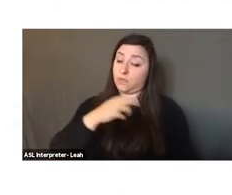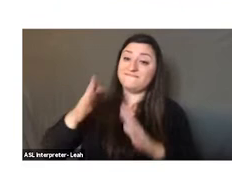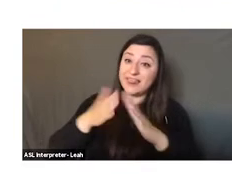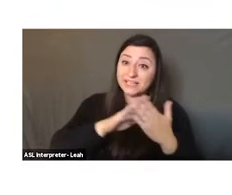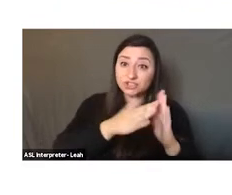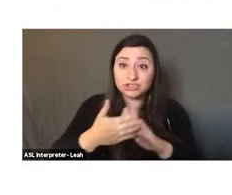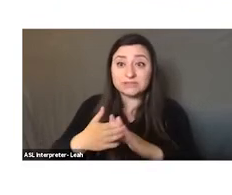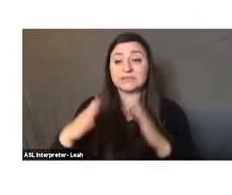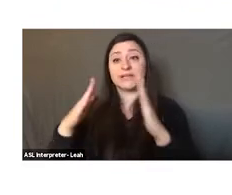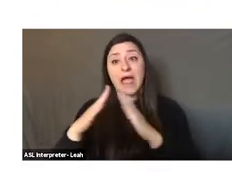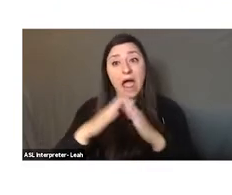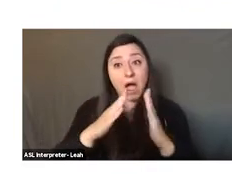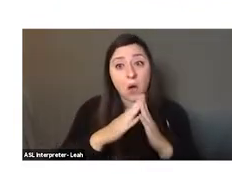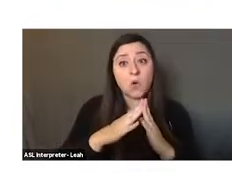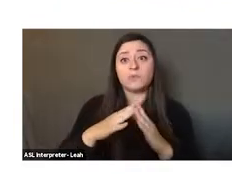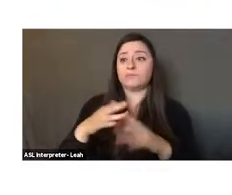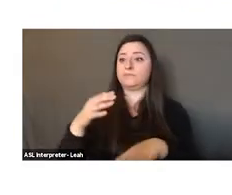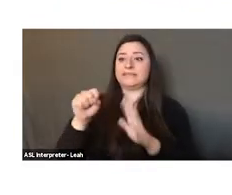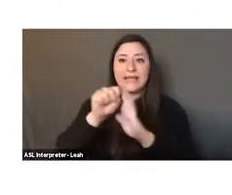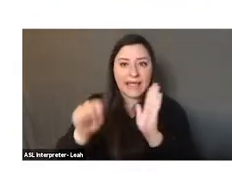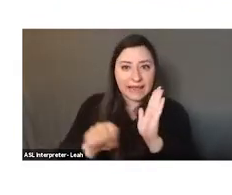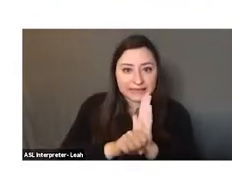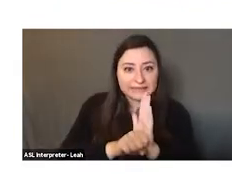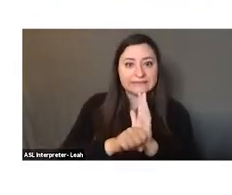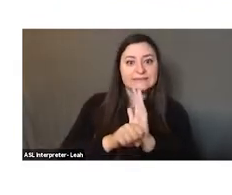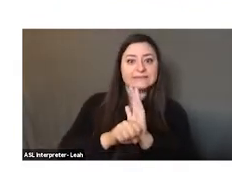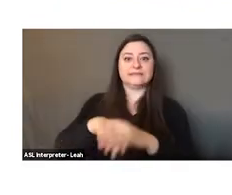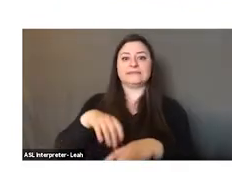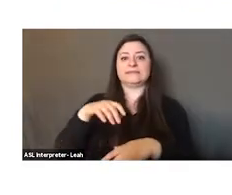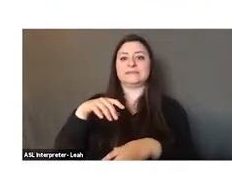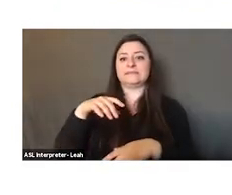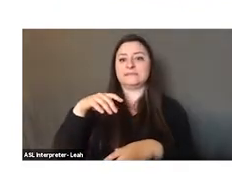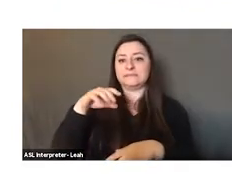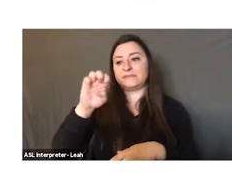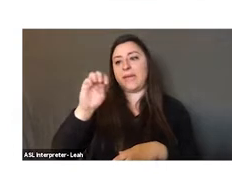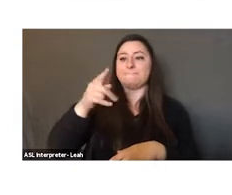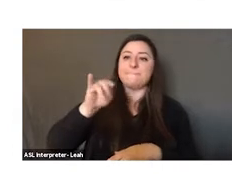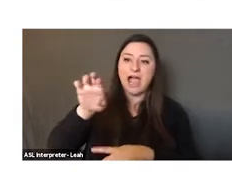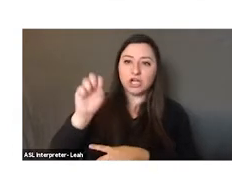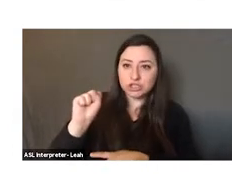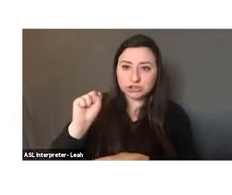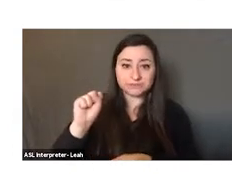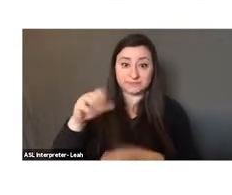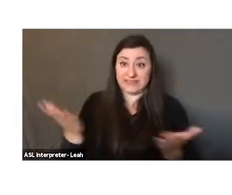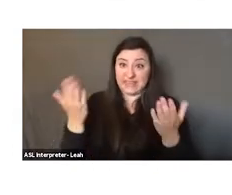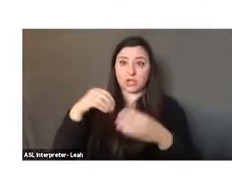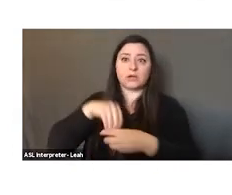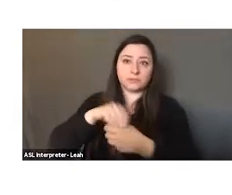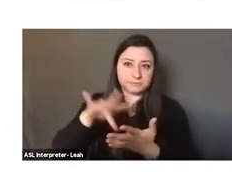towns, then city-states, then states, then empires in the Swana region.